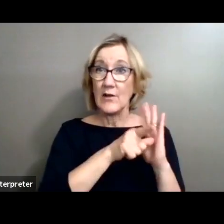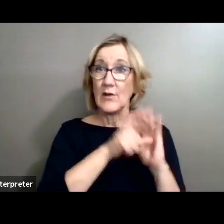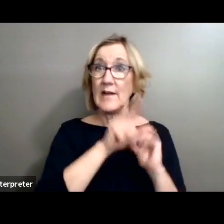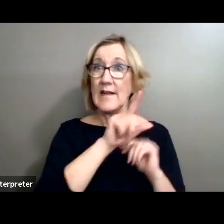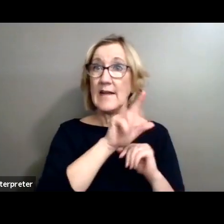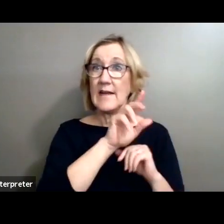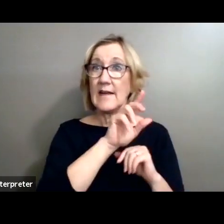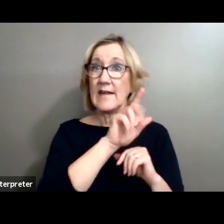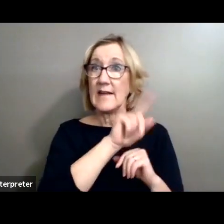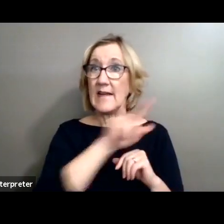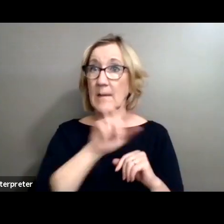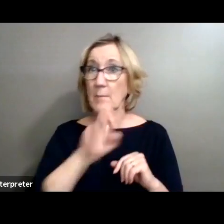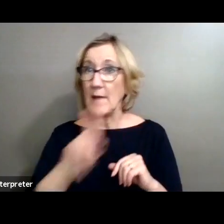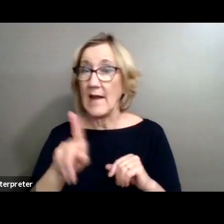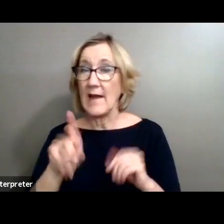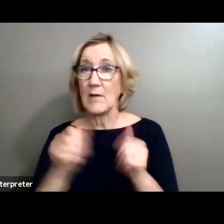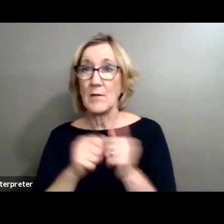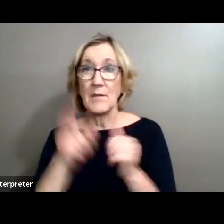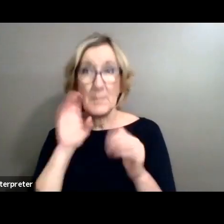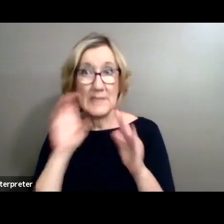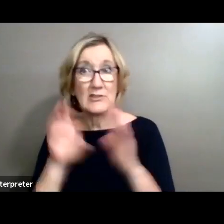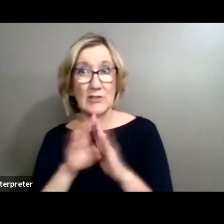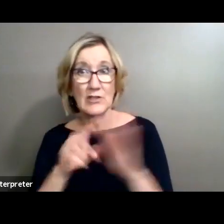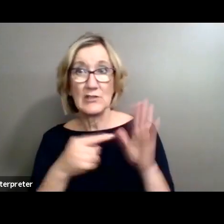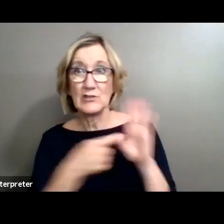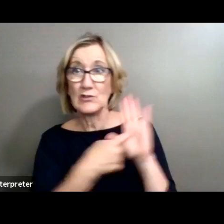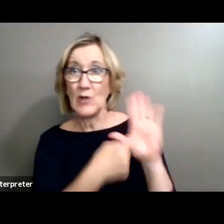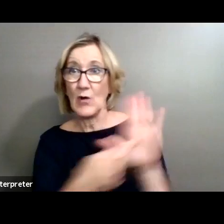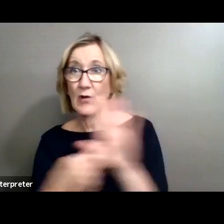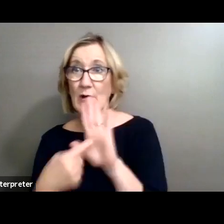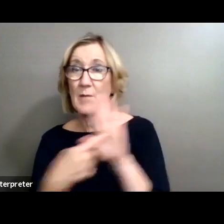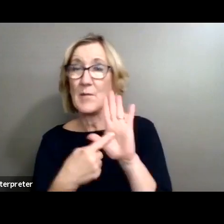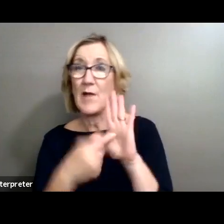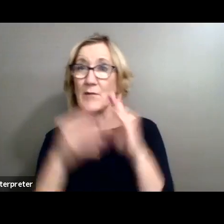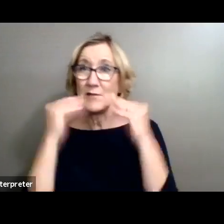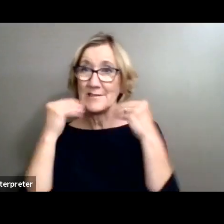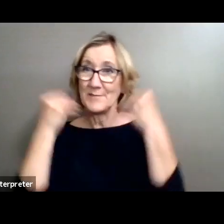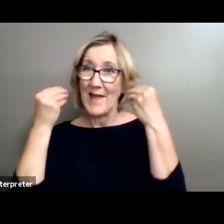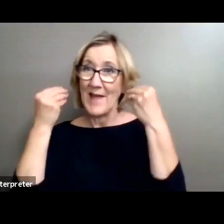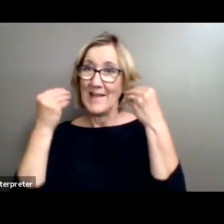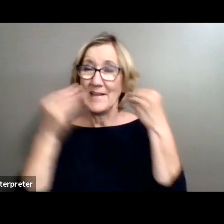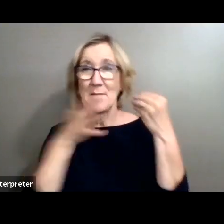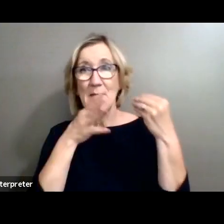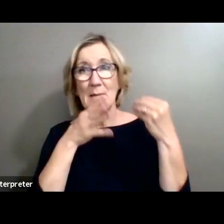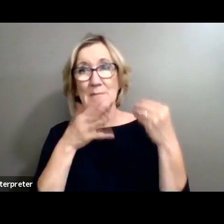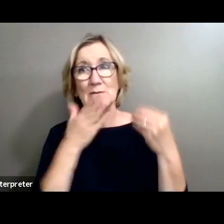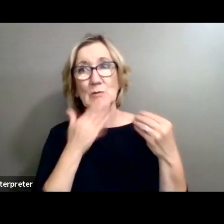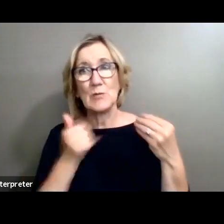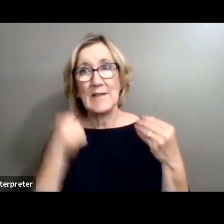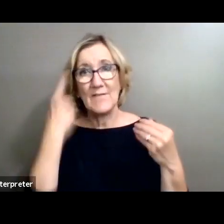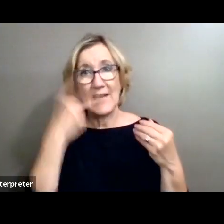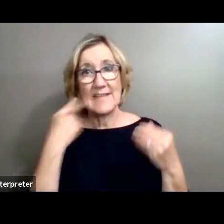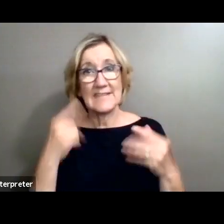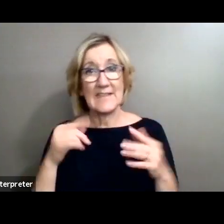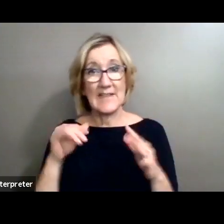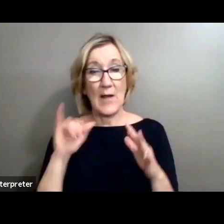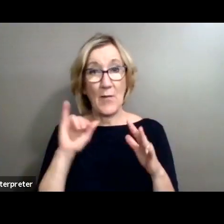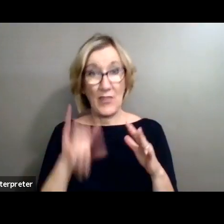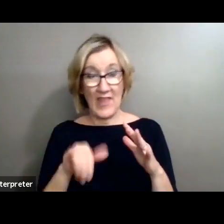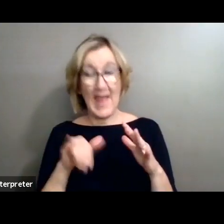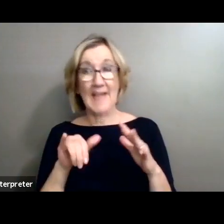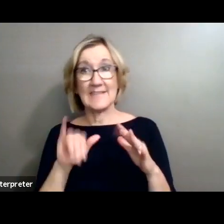perfectly captured everyone's smiles and their mother's sweet gaze. Now, this is how you make great pictures, thought James.